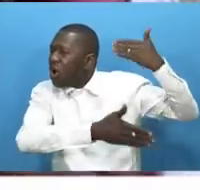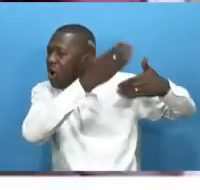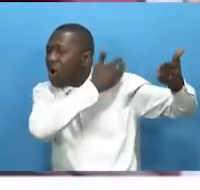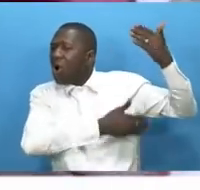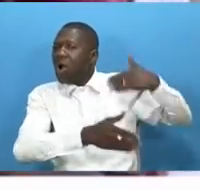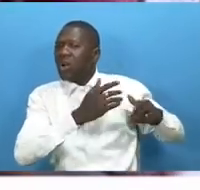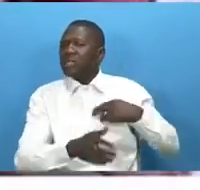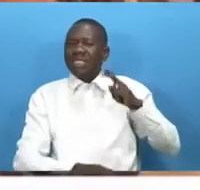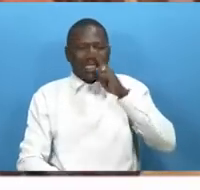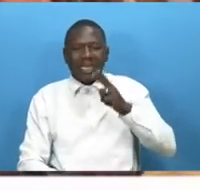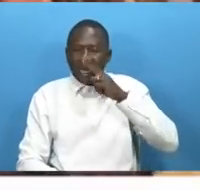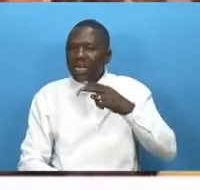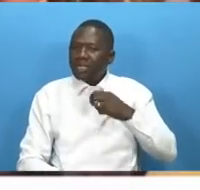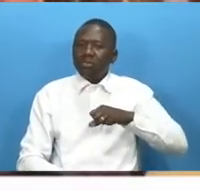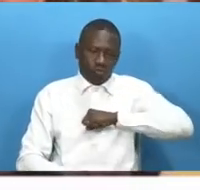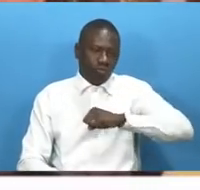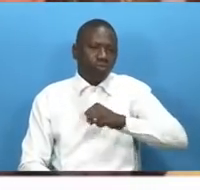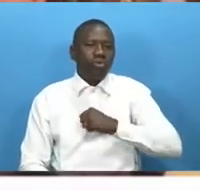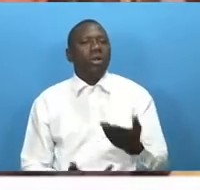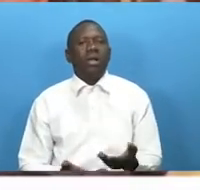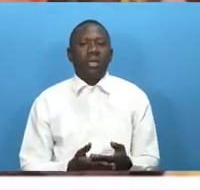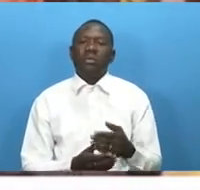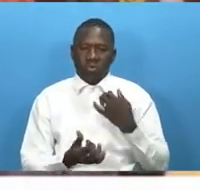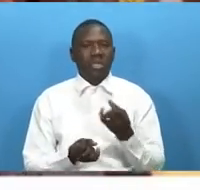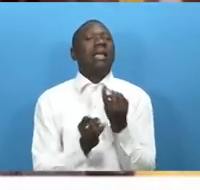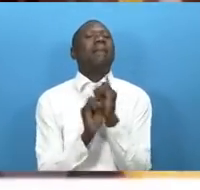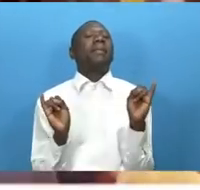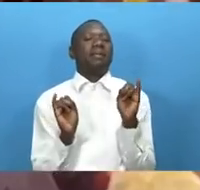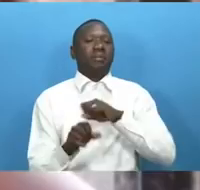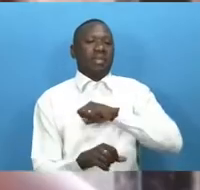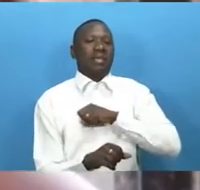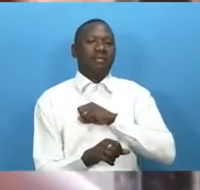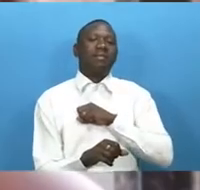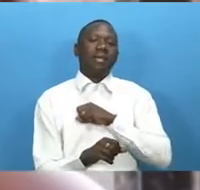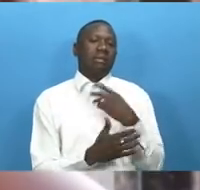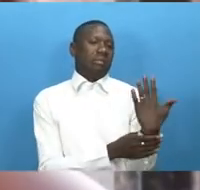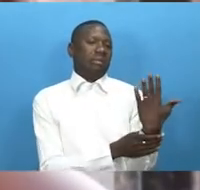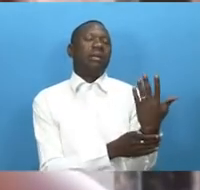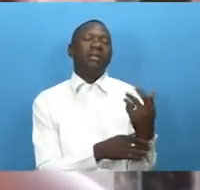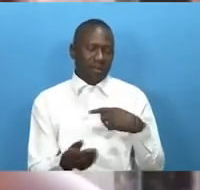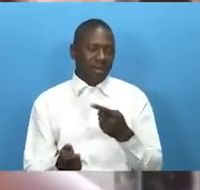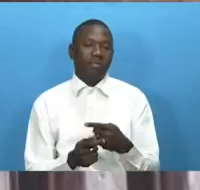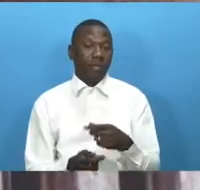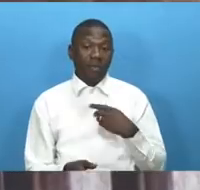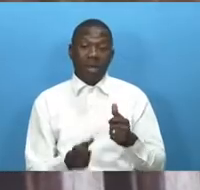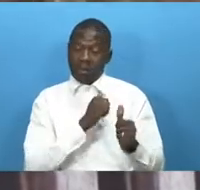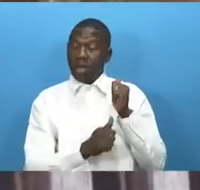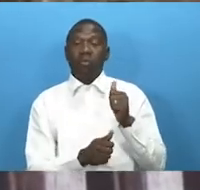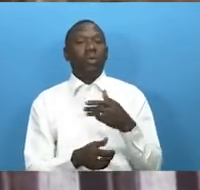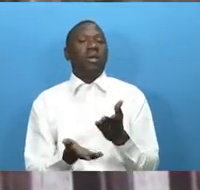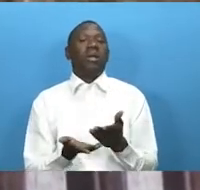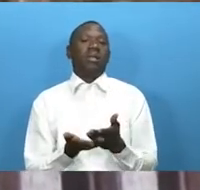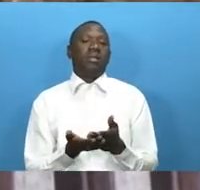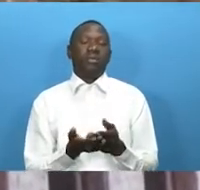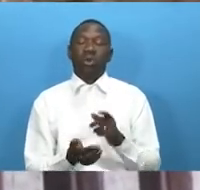and if you may ask me whether i will do it again i will never try it in my life and i